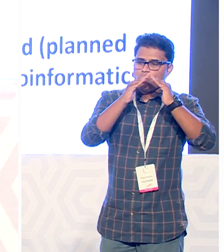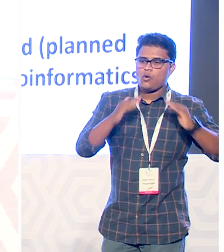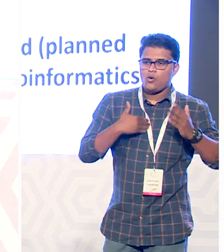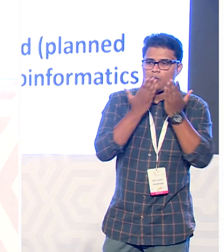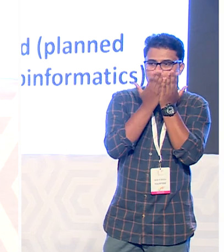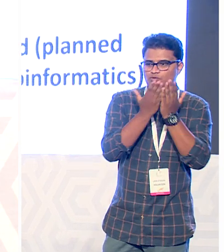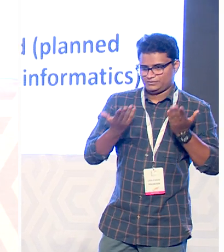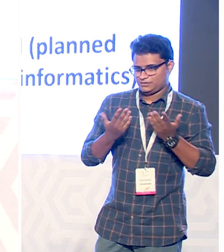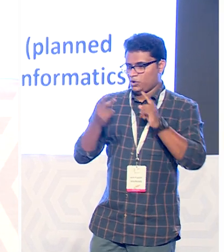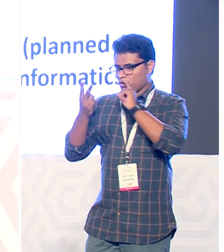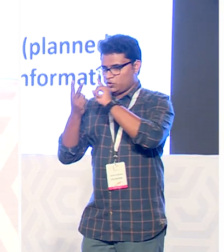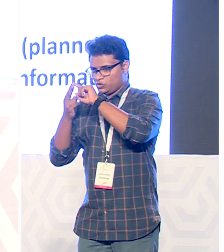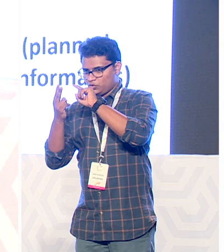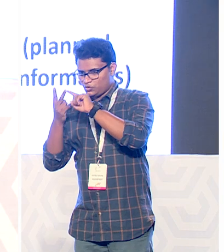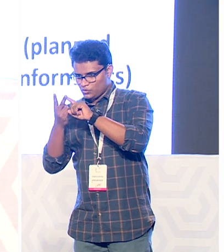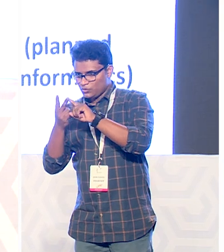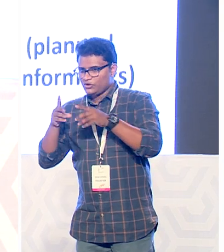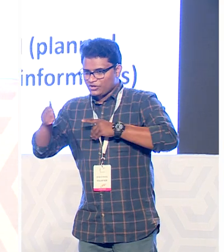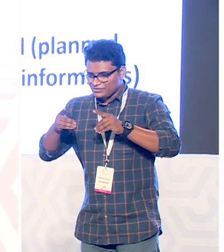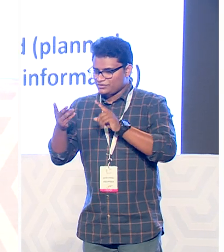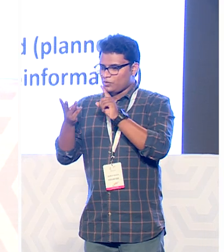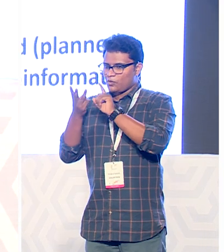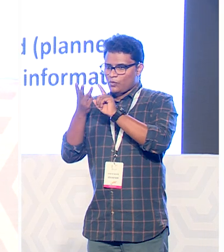one masters and one MPhil